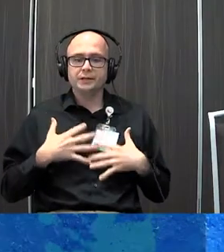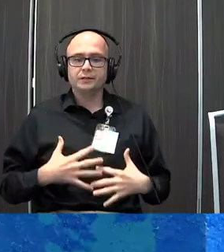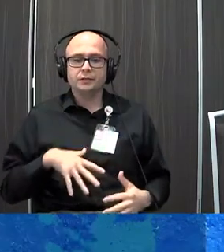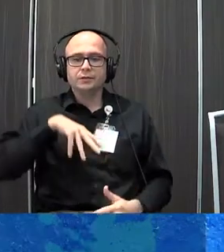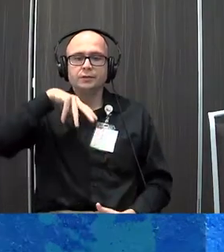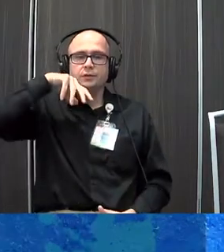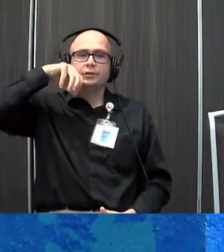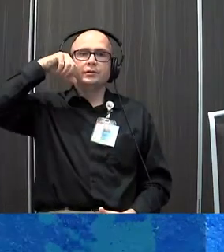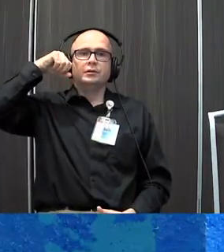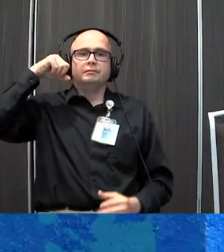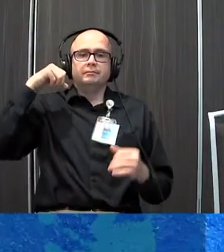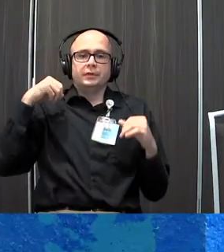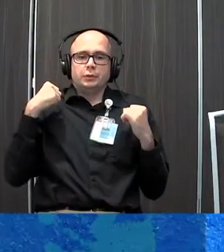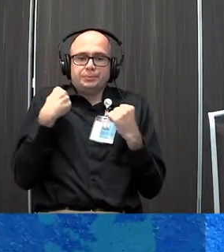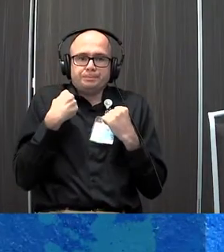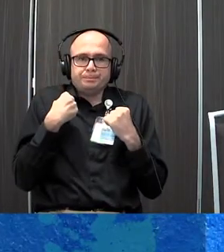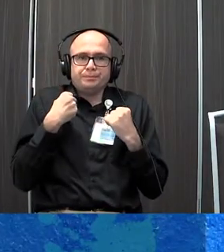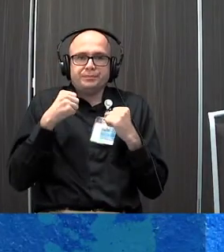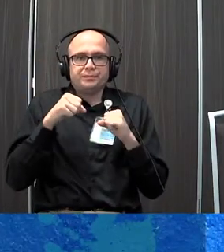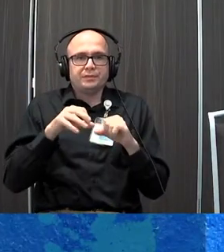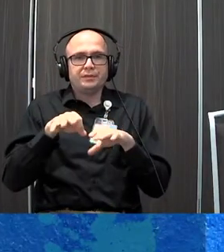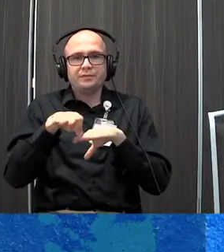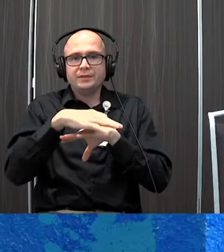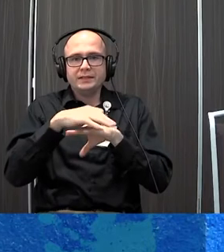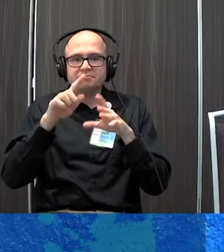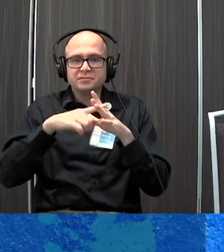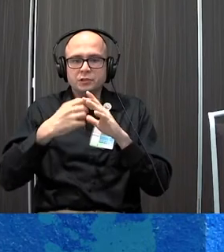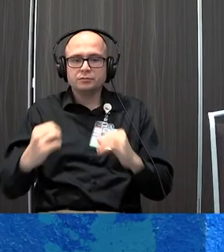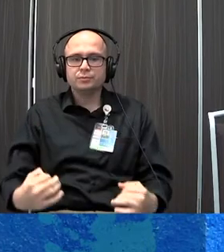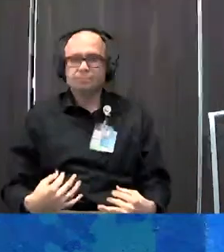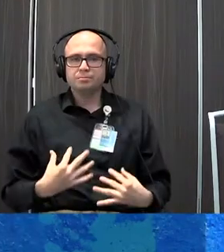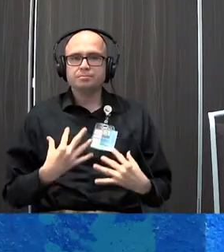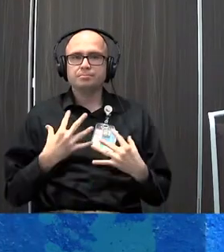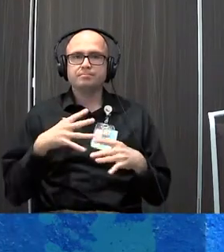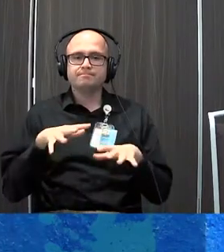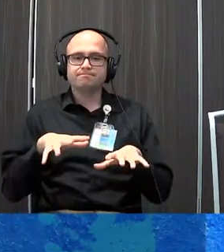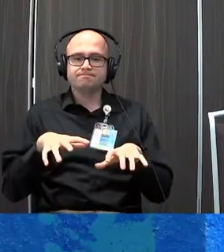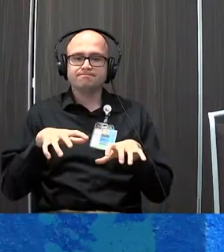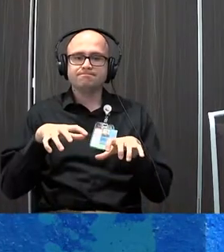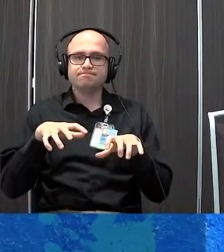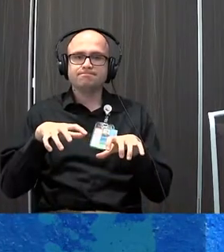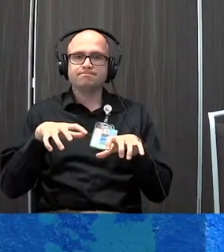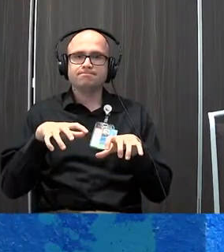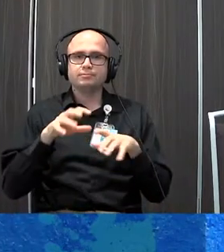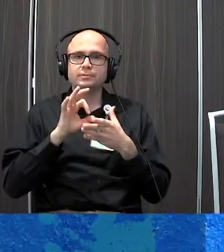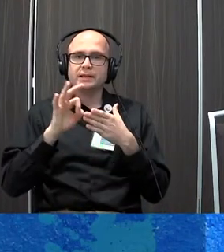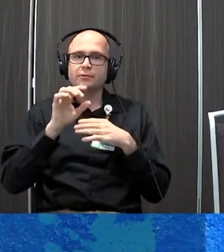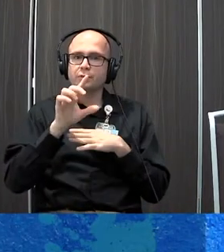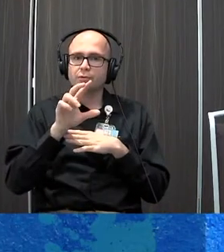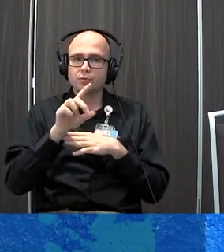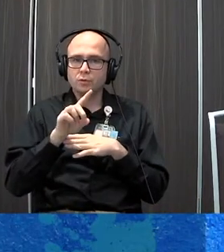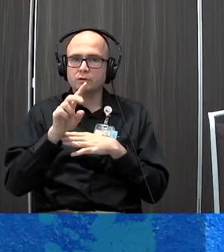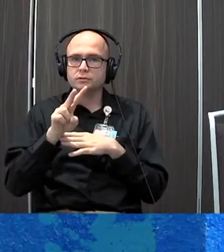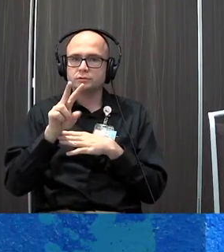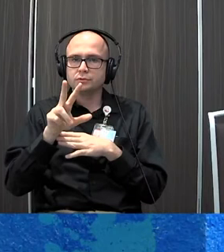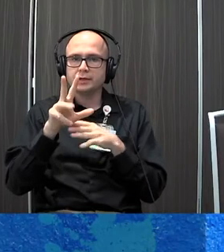in and tightening. You might start down at your feet, for example, and kind of tighten your feet to like to the count of three. And then